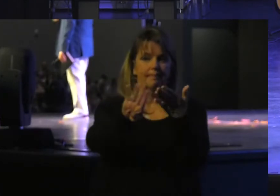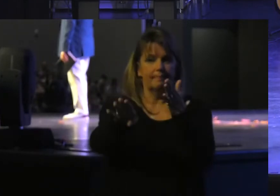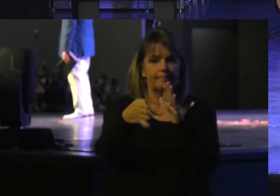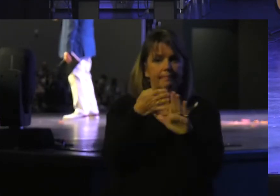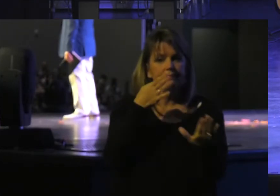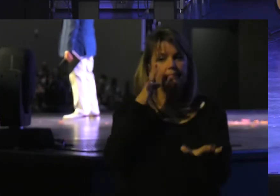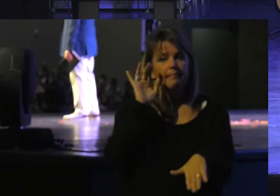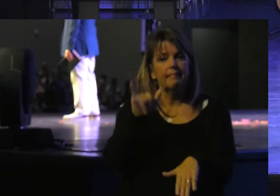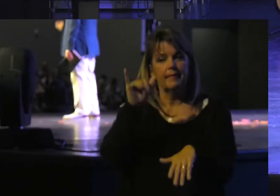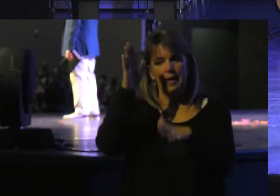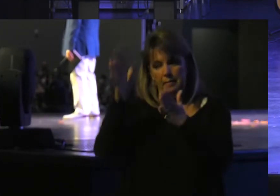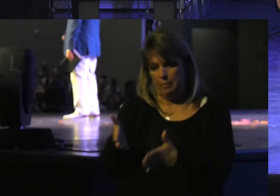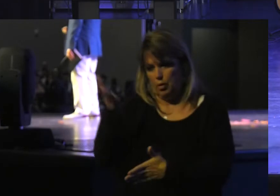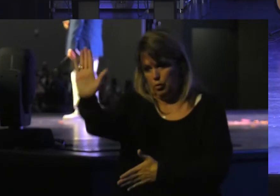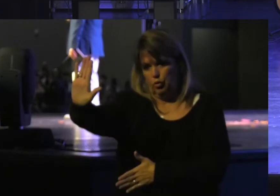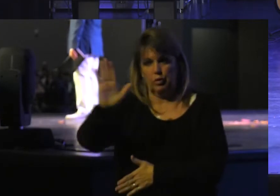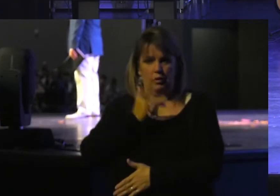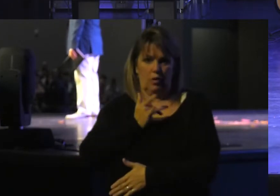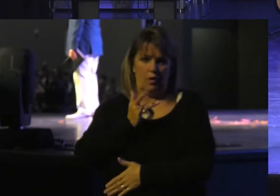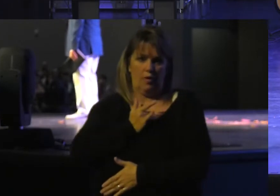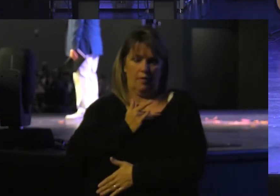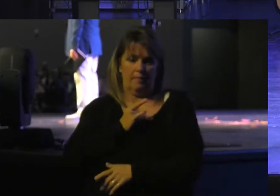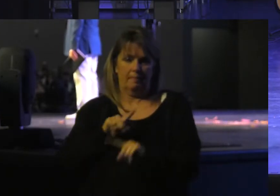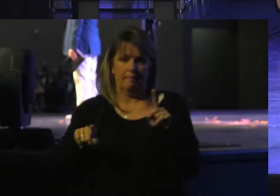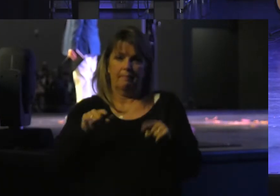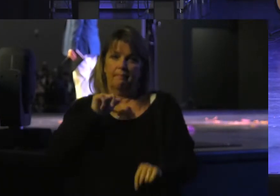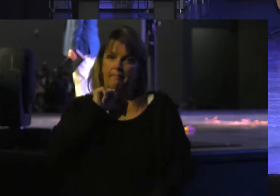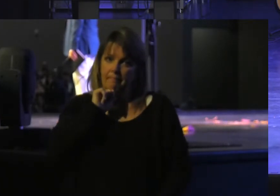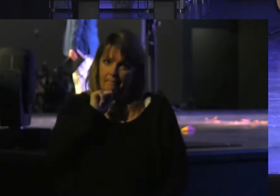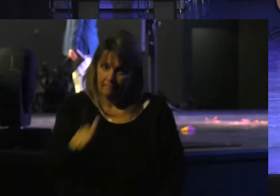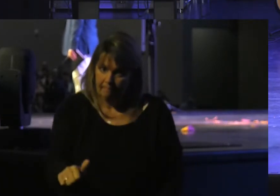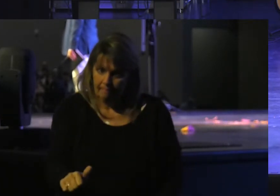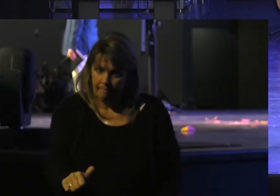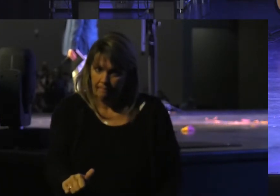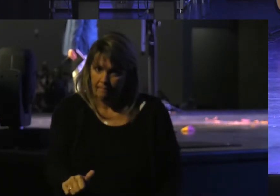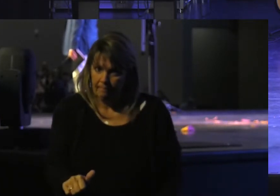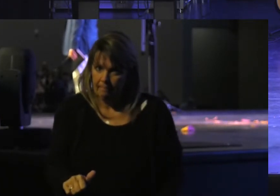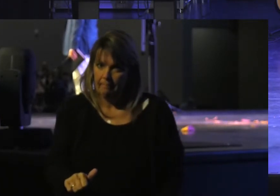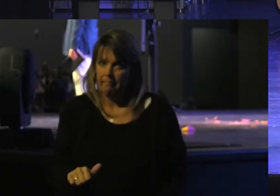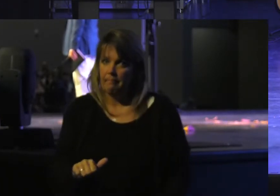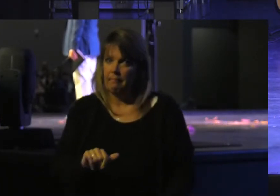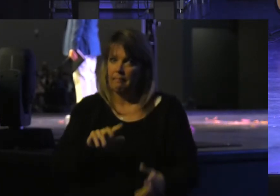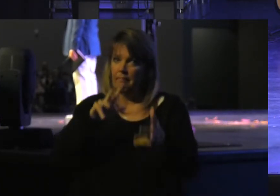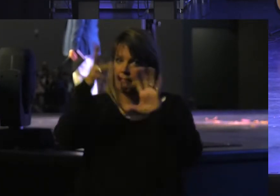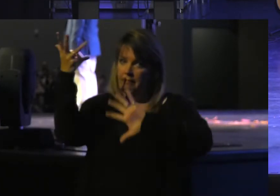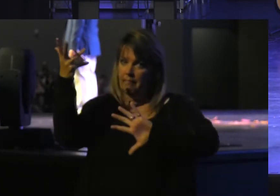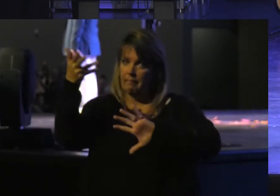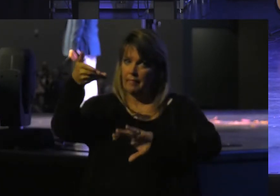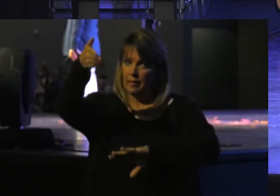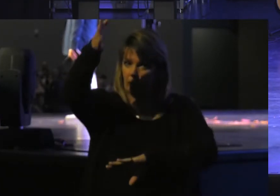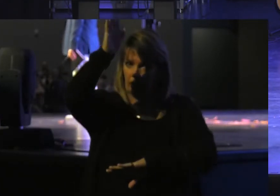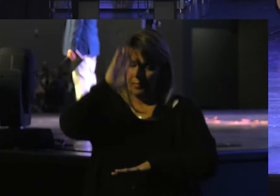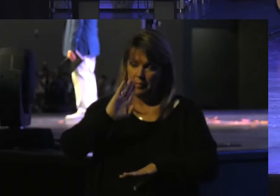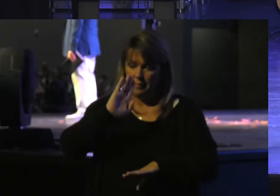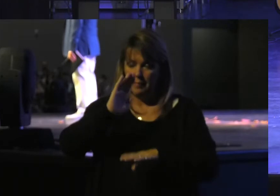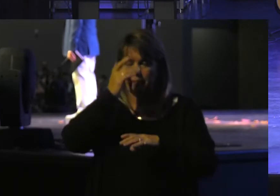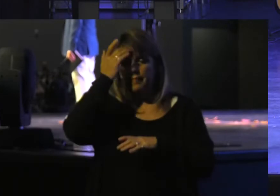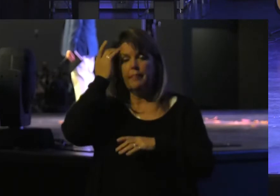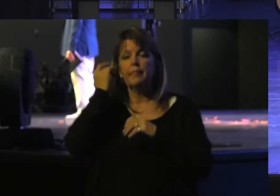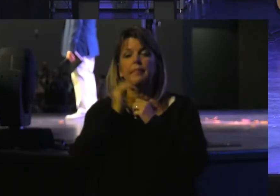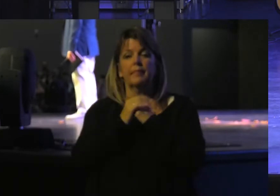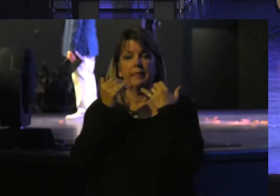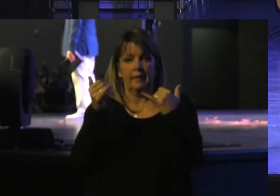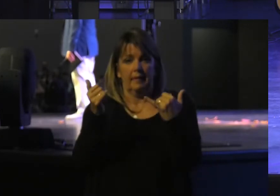That person's heart But don't Mess With God's Timing Today